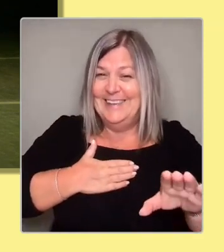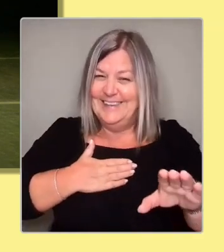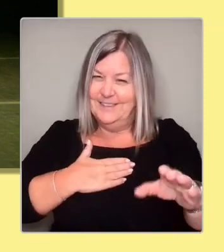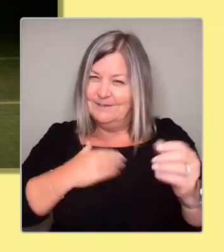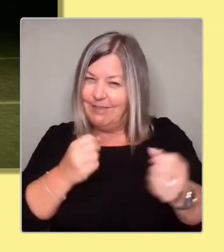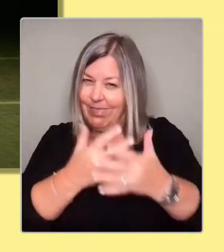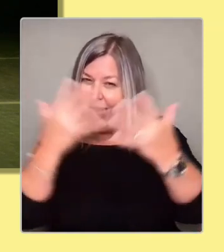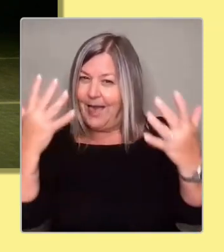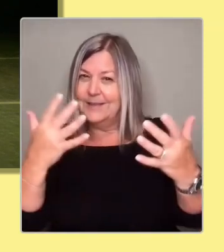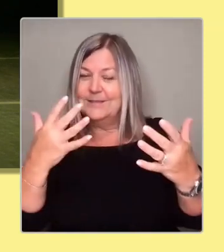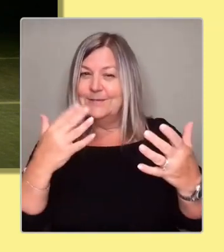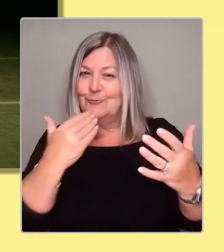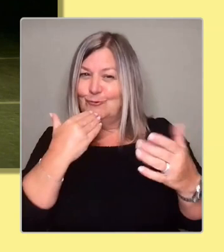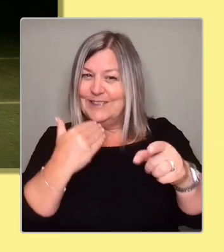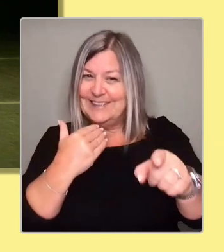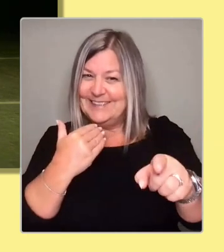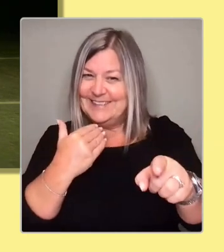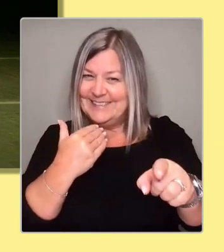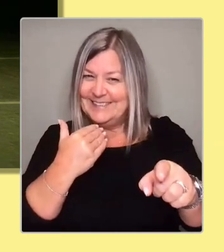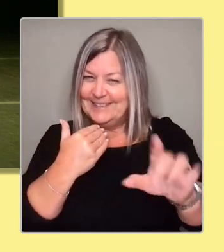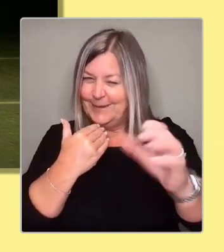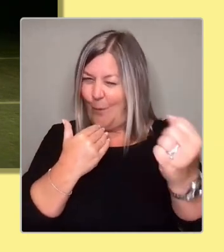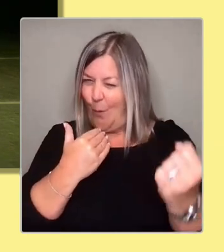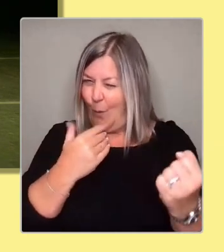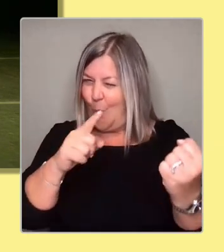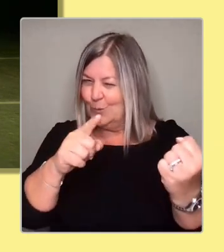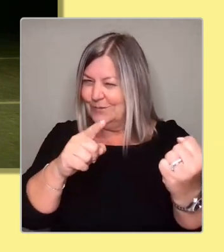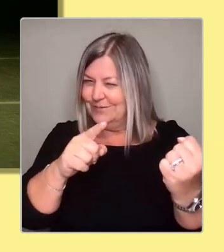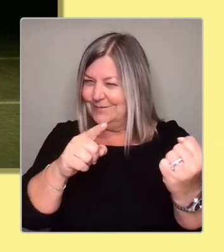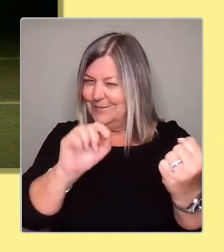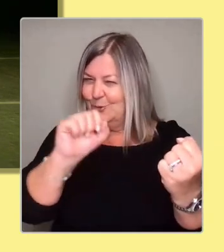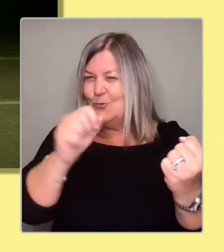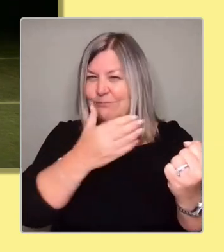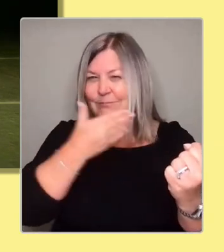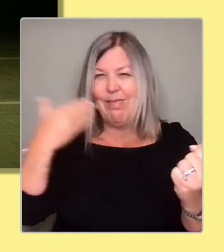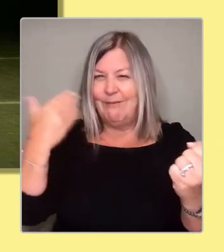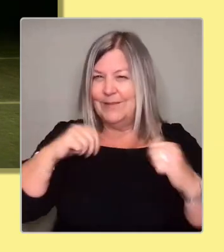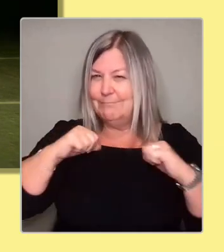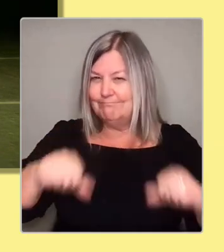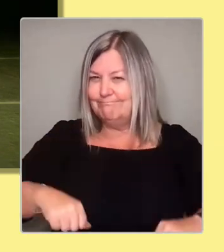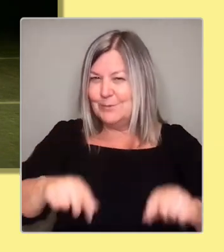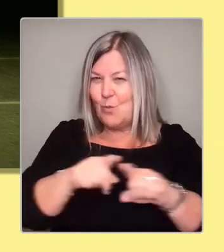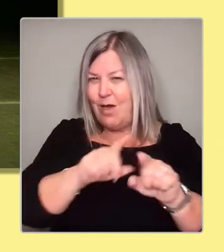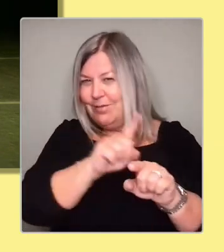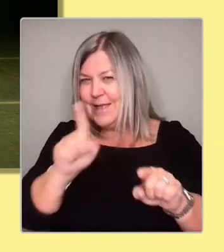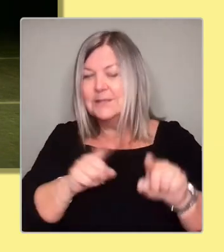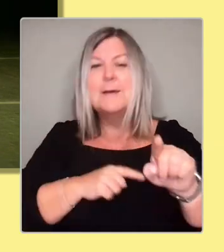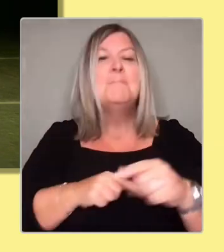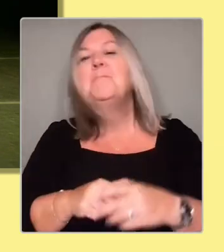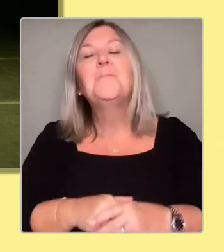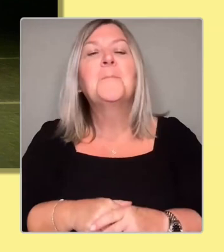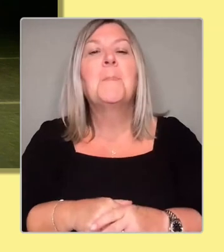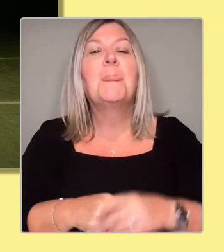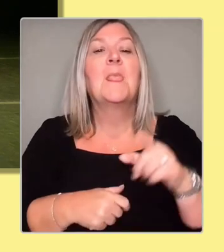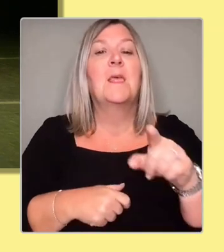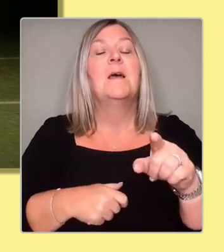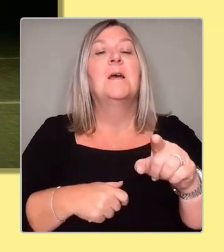shade of green in a wee while. Thank you. My name's Aaron Maxwell-Cox. I'm Glasgow Cathcart branch. We're quite rightly going to hear quite a lot